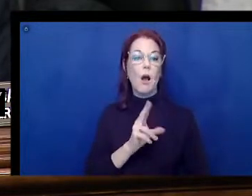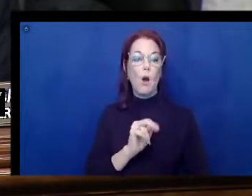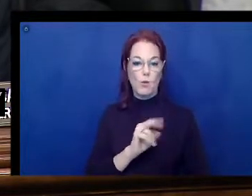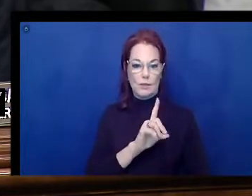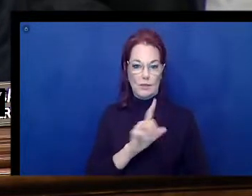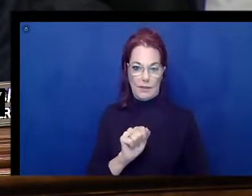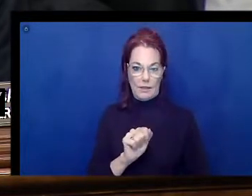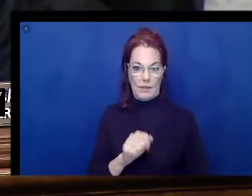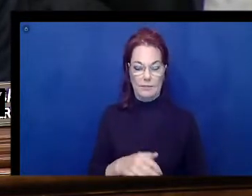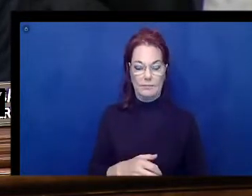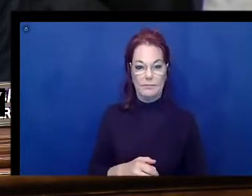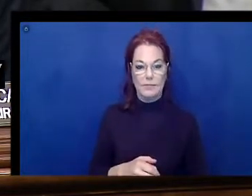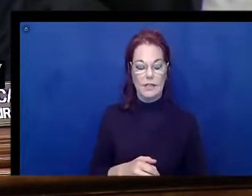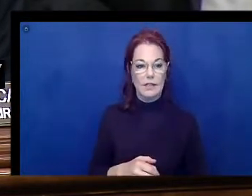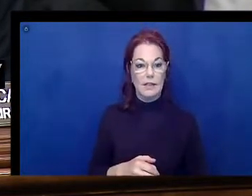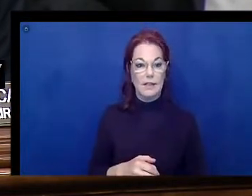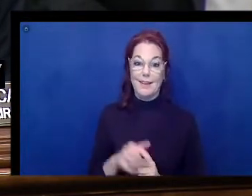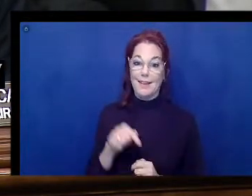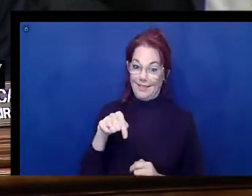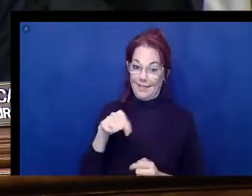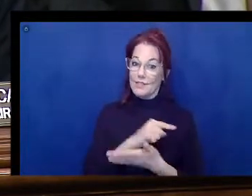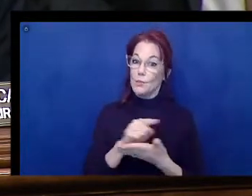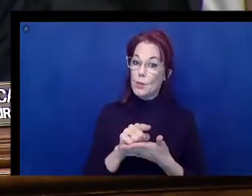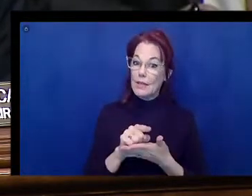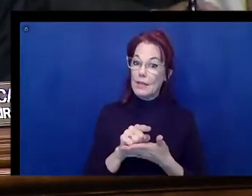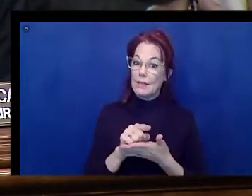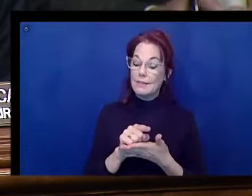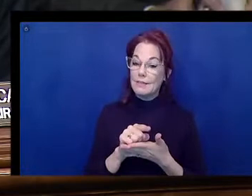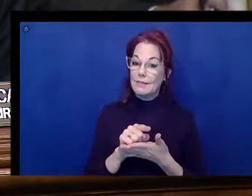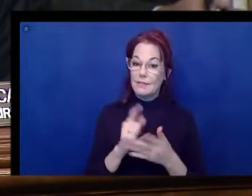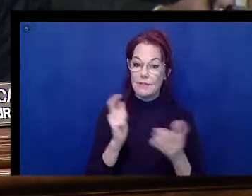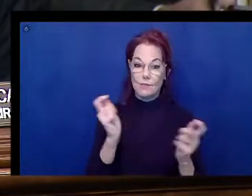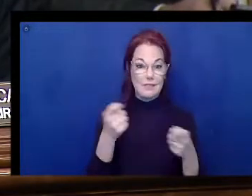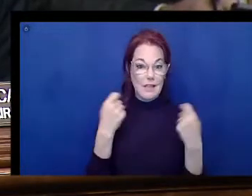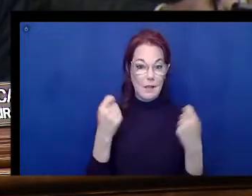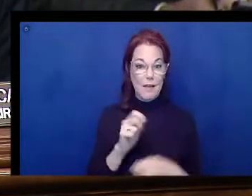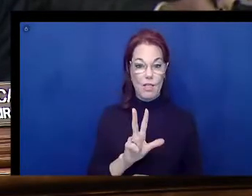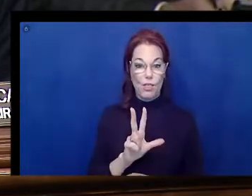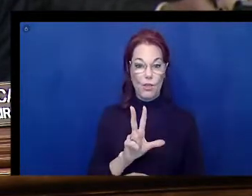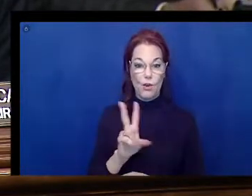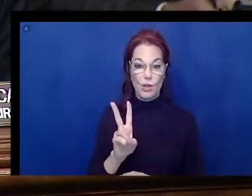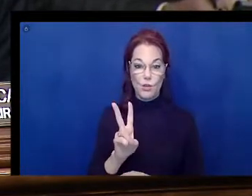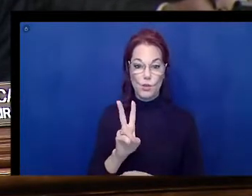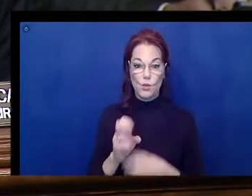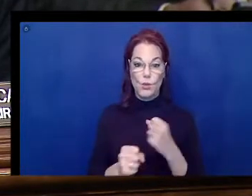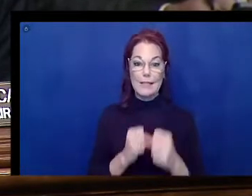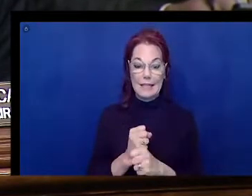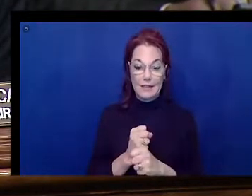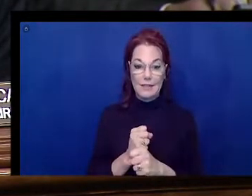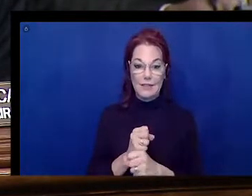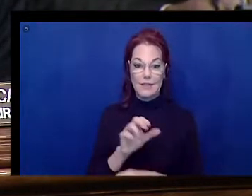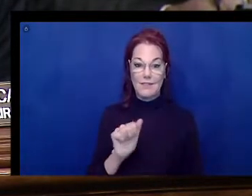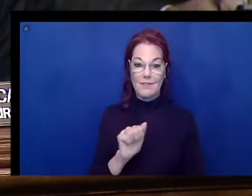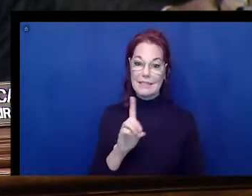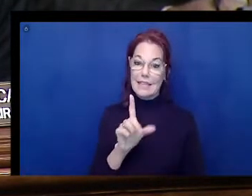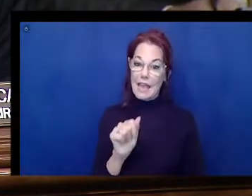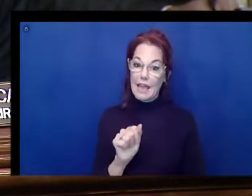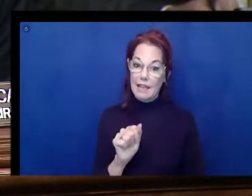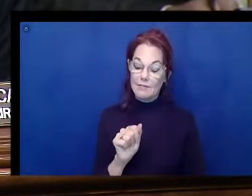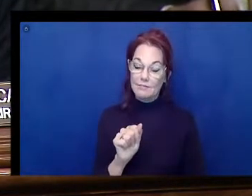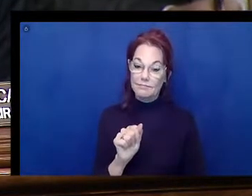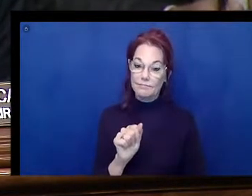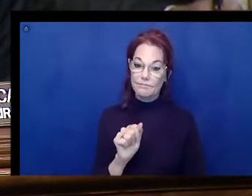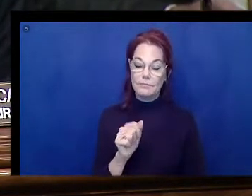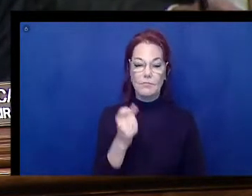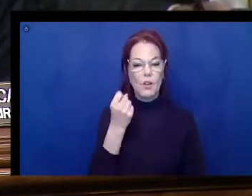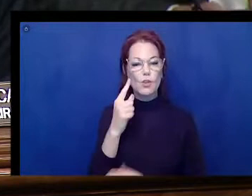we celebrate this week, 32 years anniversary of the Americans with Disabilities Act. And the goal of the law is,